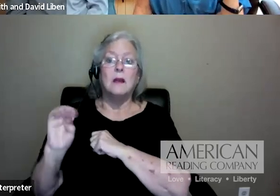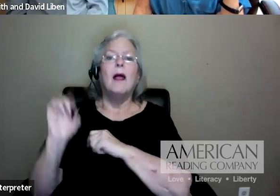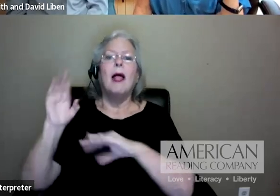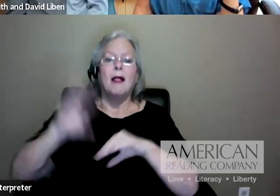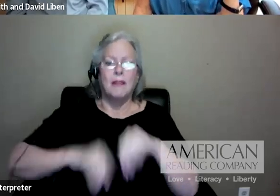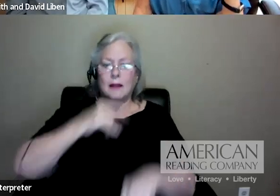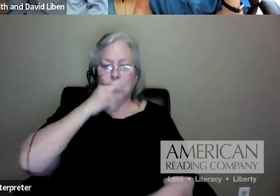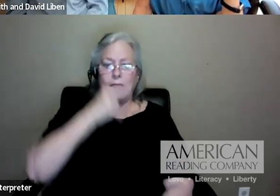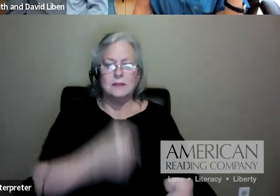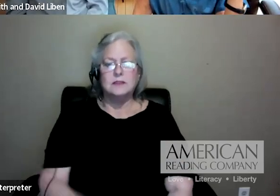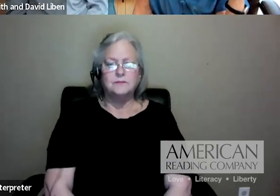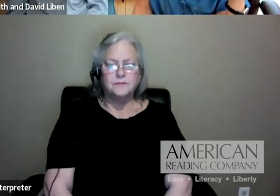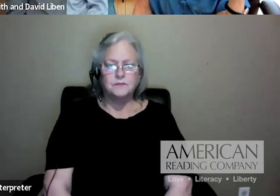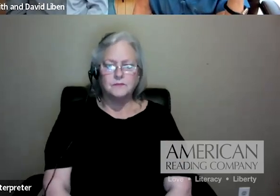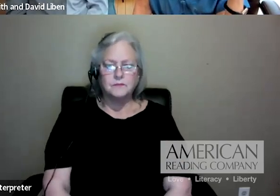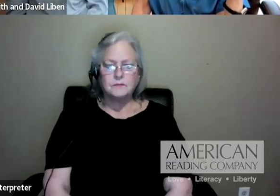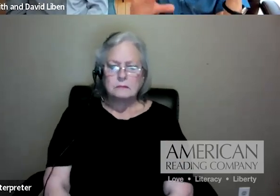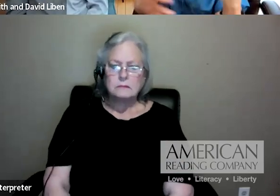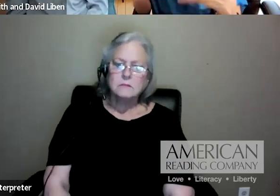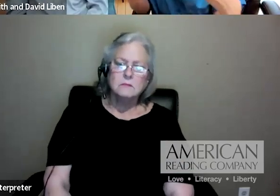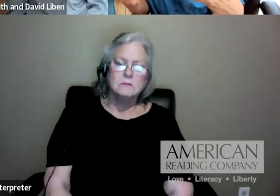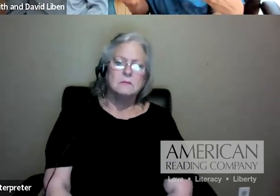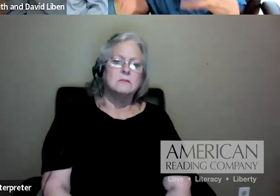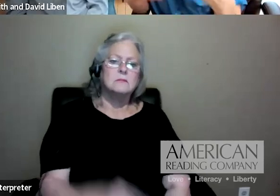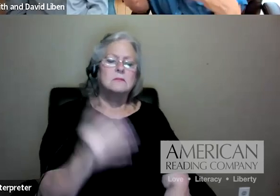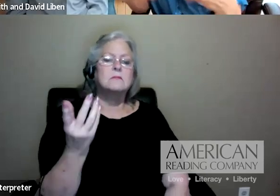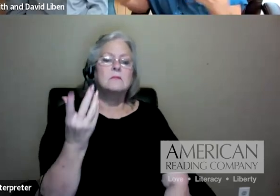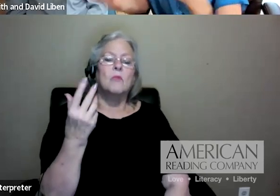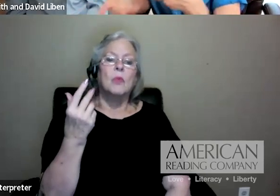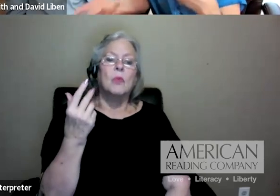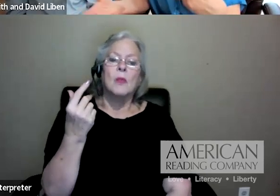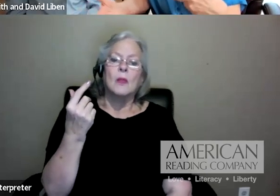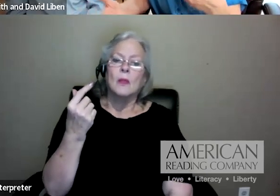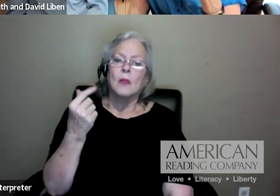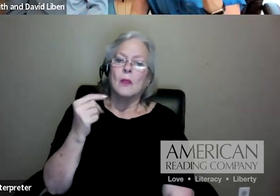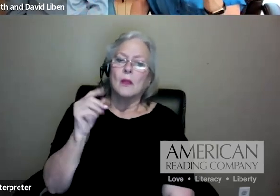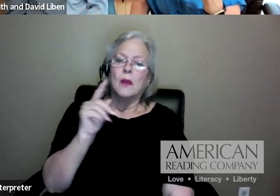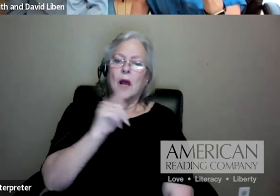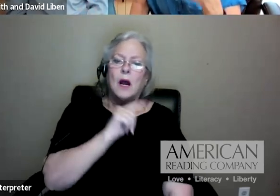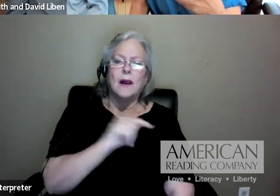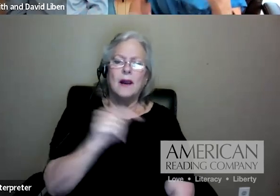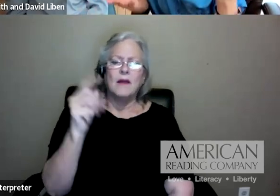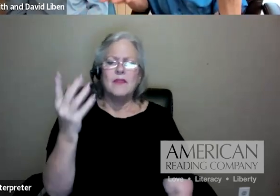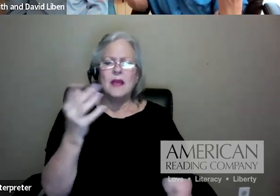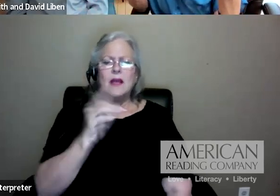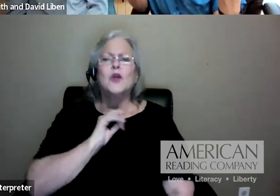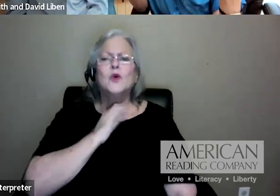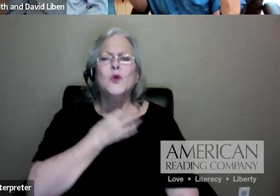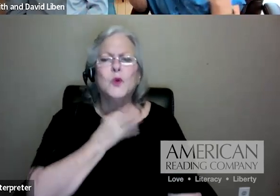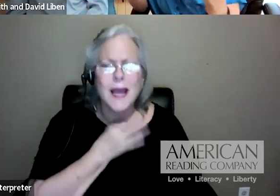on this in the chat, her good comment in the chat, but the intellectual, it's an intellect, but also the curiosity.